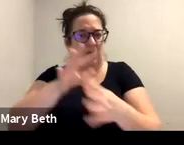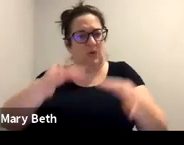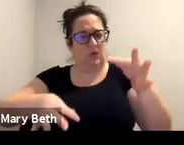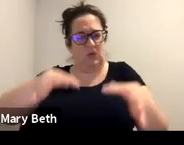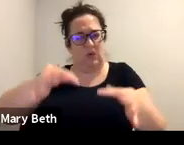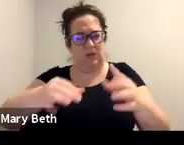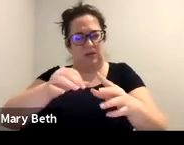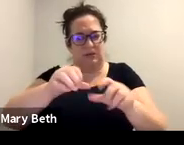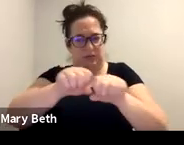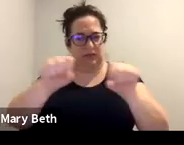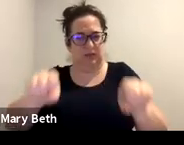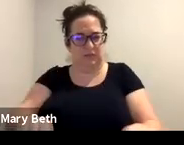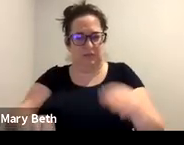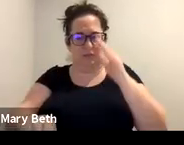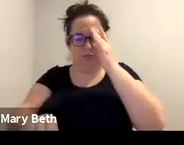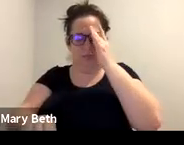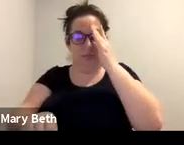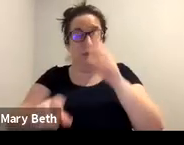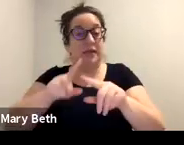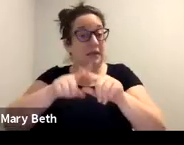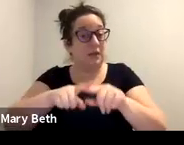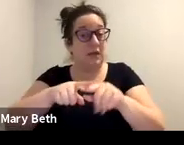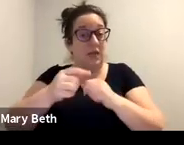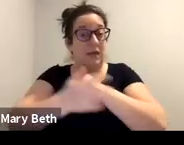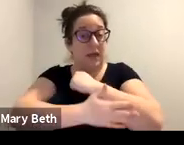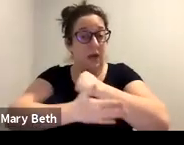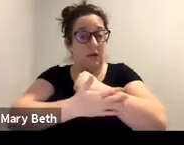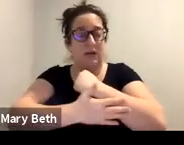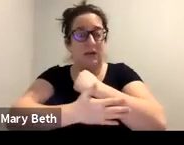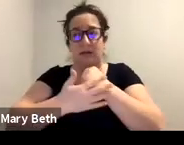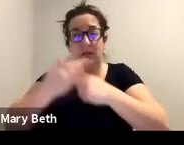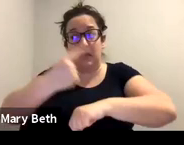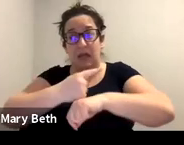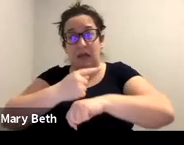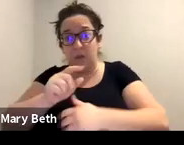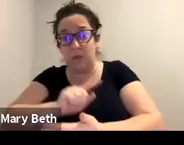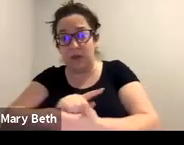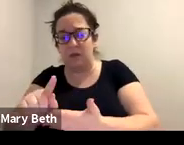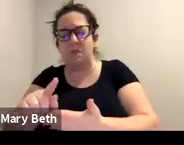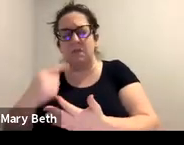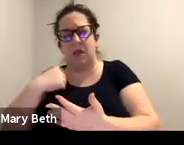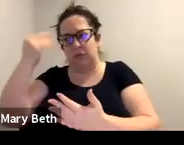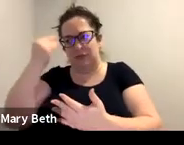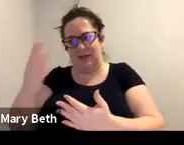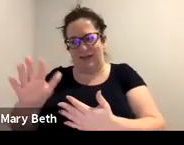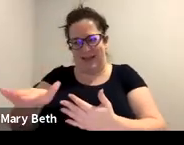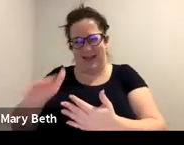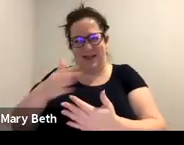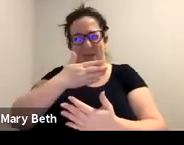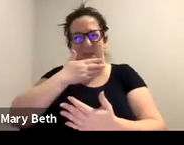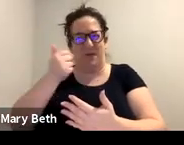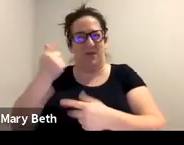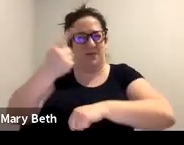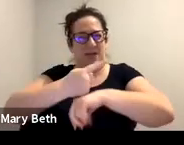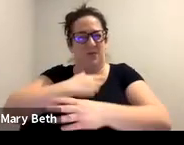depending on what county they're from or the day of the week. I will tell them on what day is the best day to file